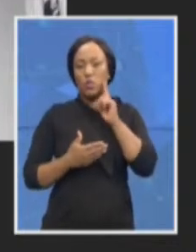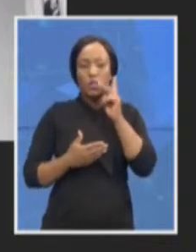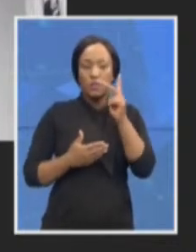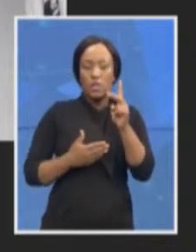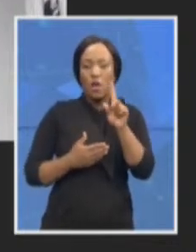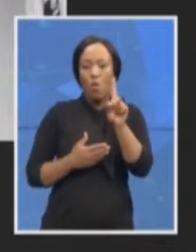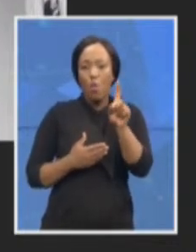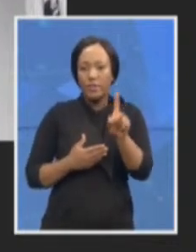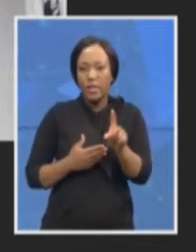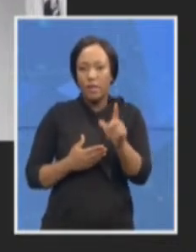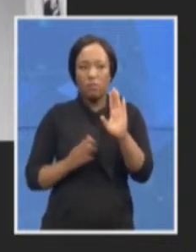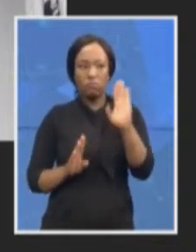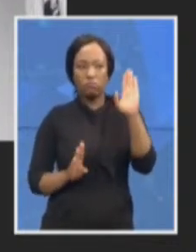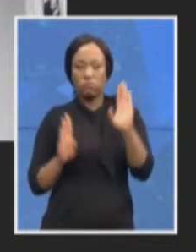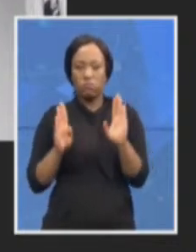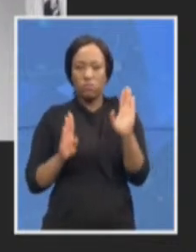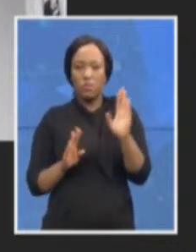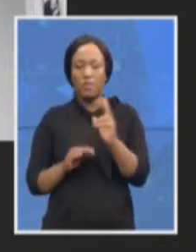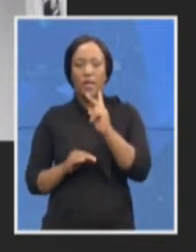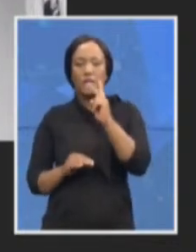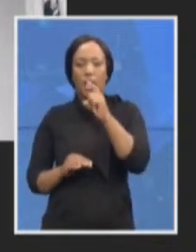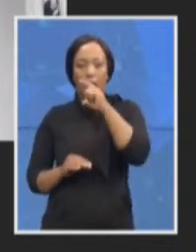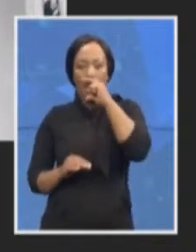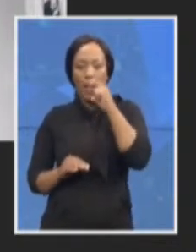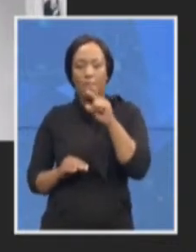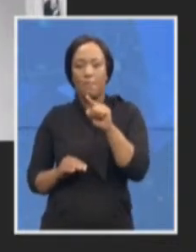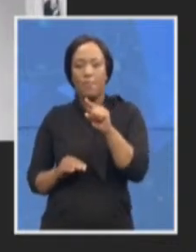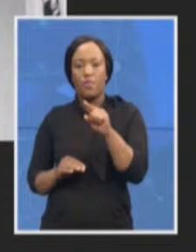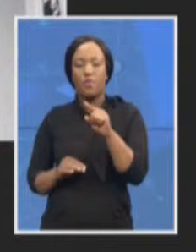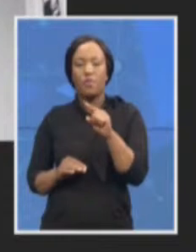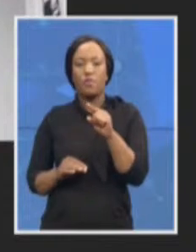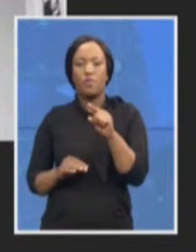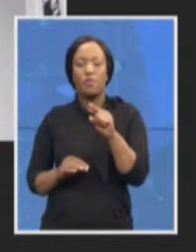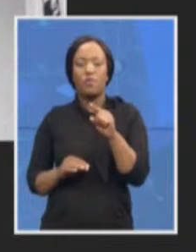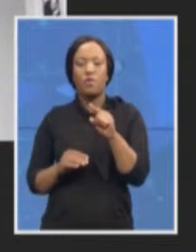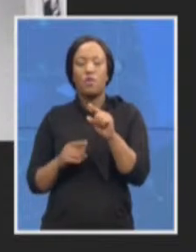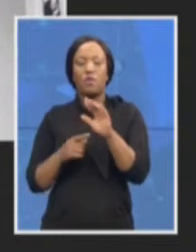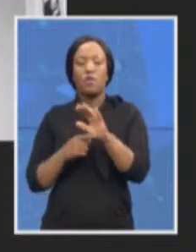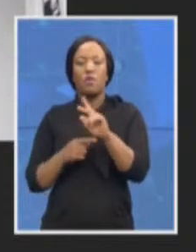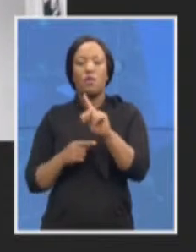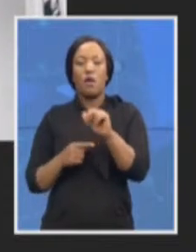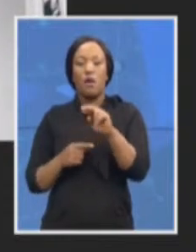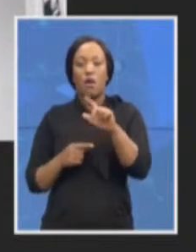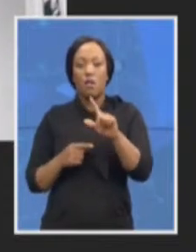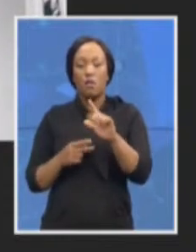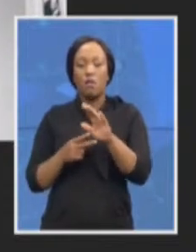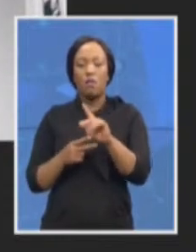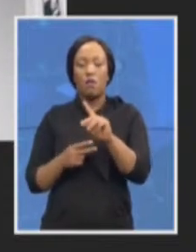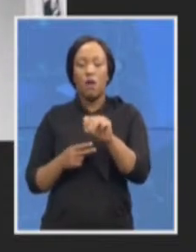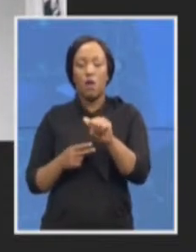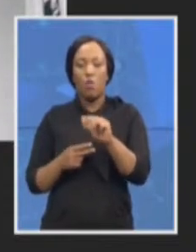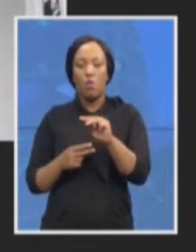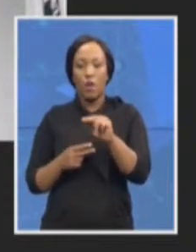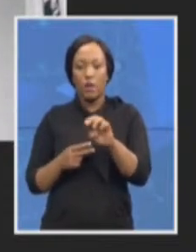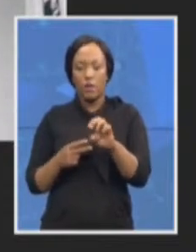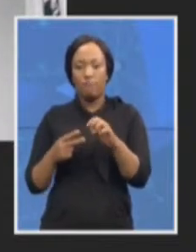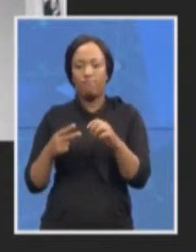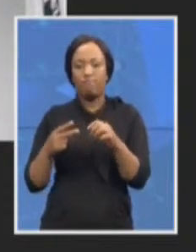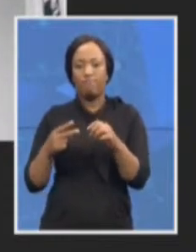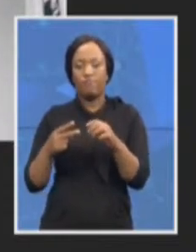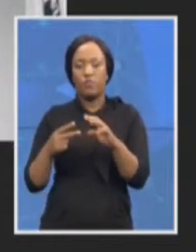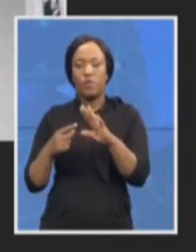names. So I'll take them in this order. Kyle, Cowen, will you be the first one? Followed by Karen Mohn